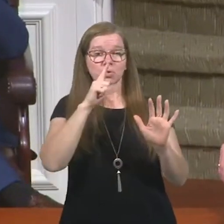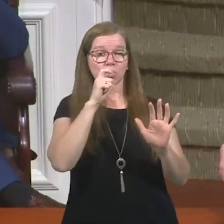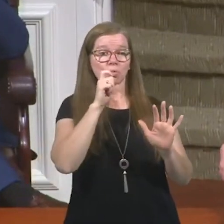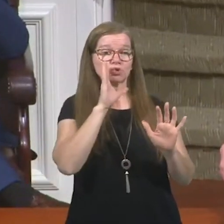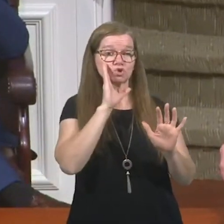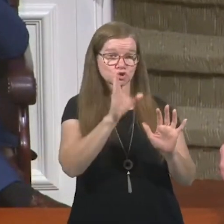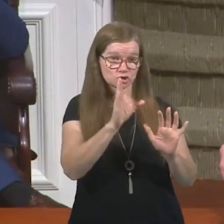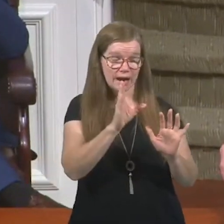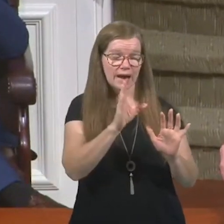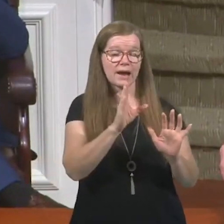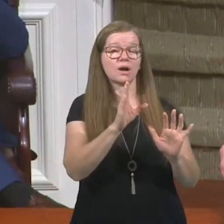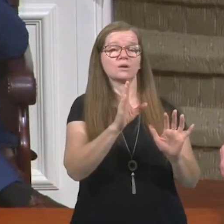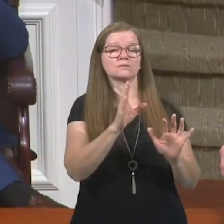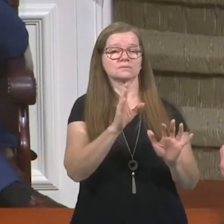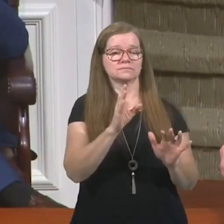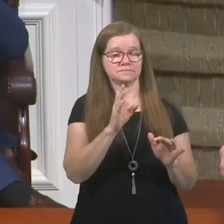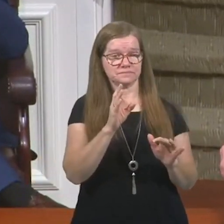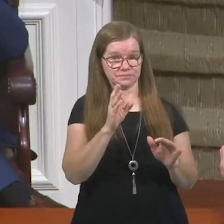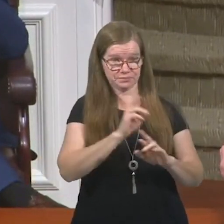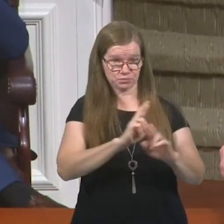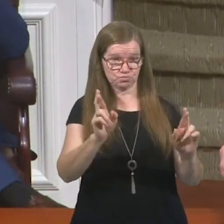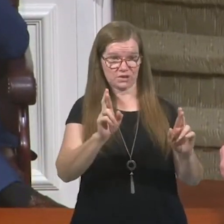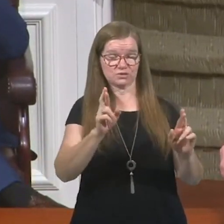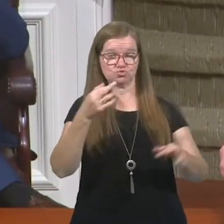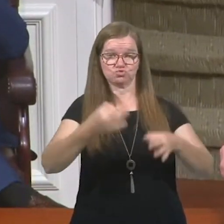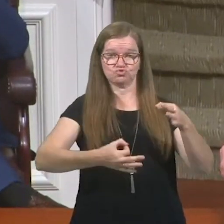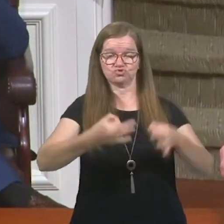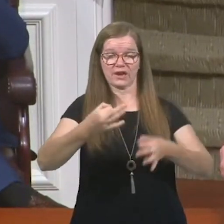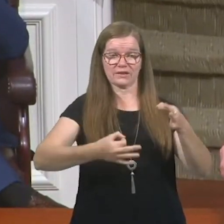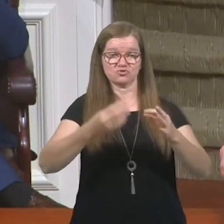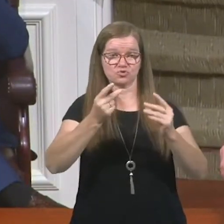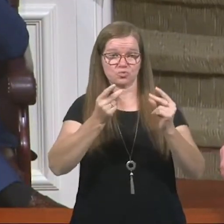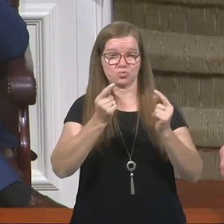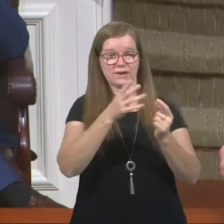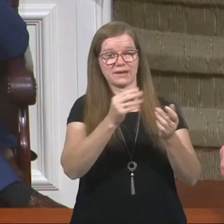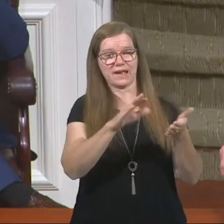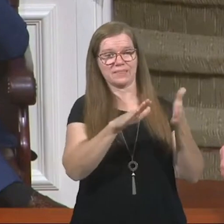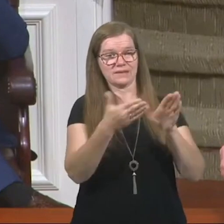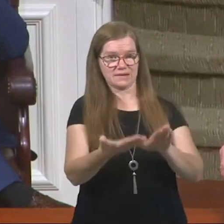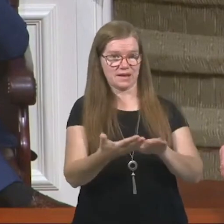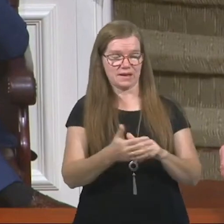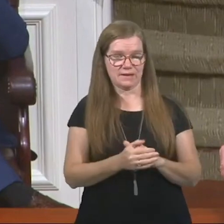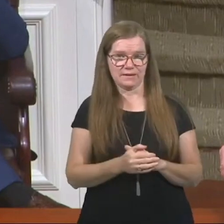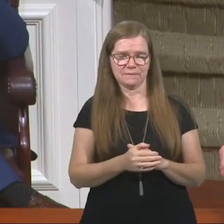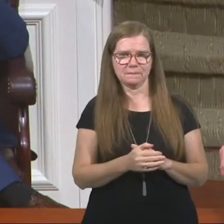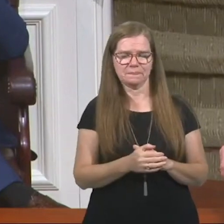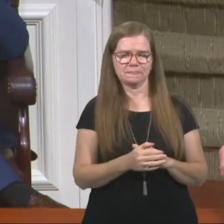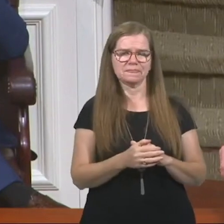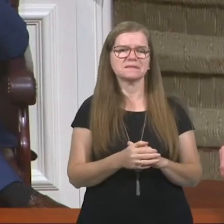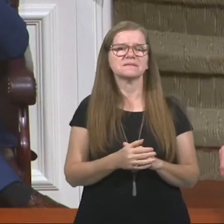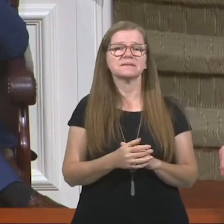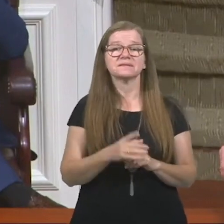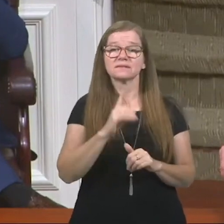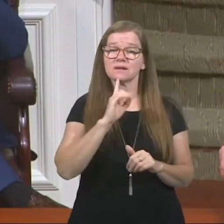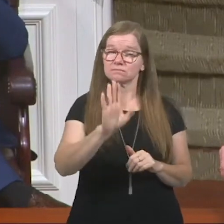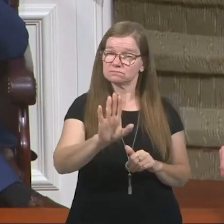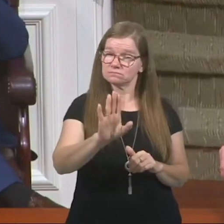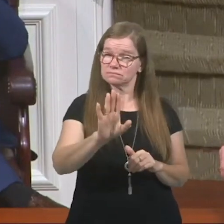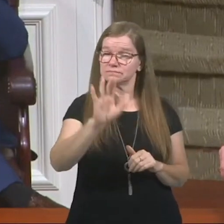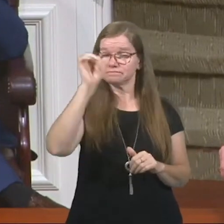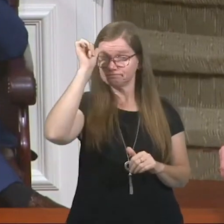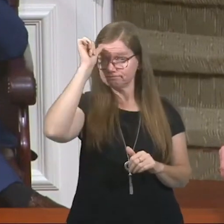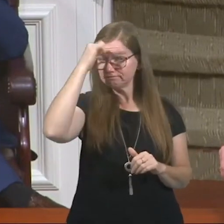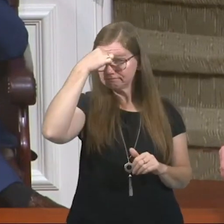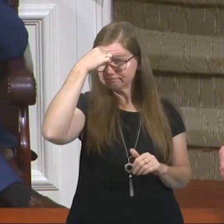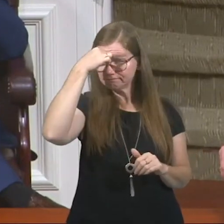give an account of him that is ready to judge the quick and the dead? He said, just keep in mind that there